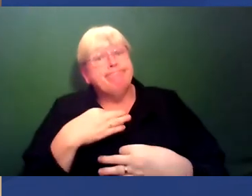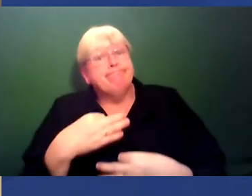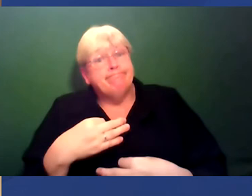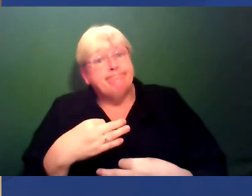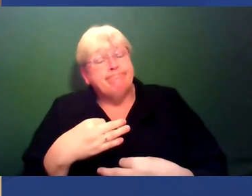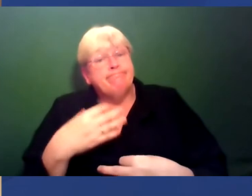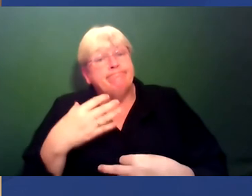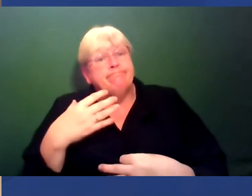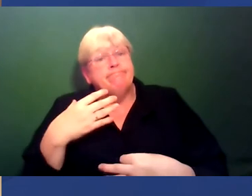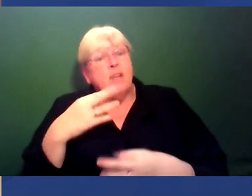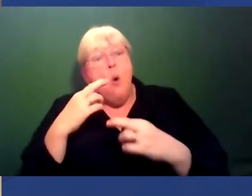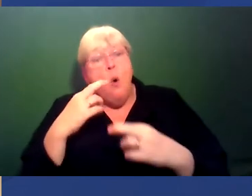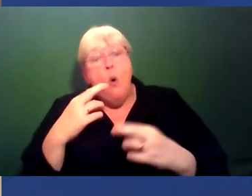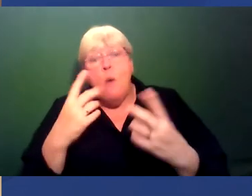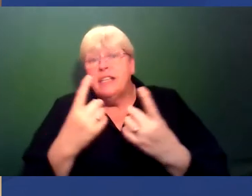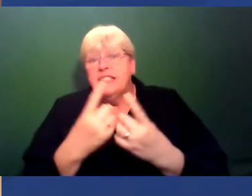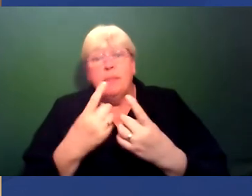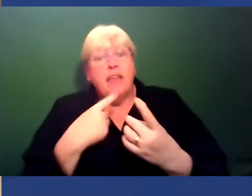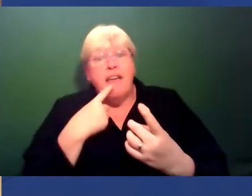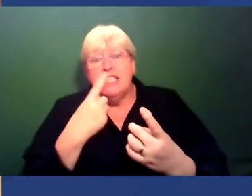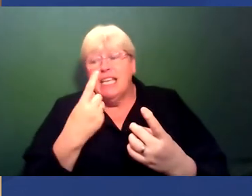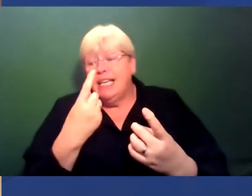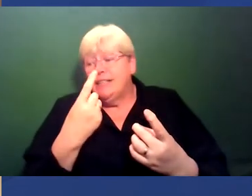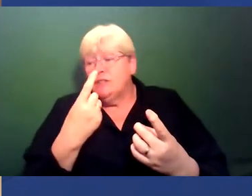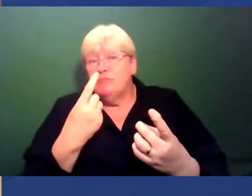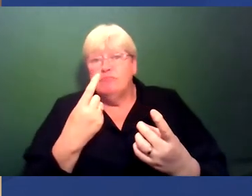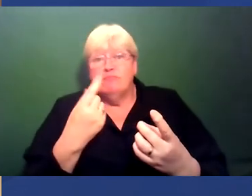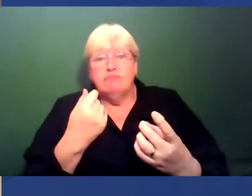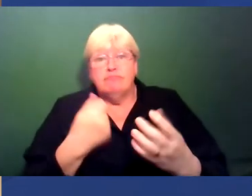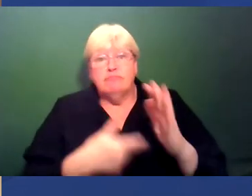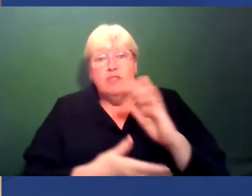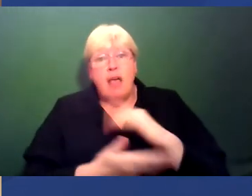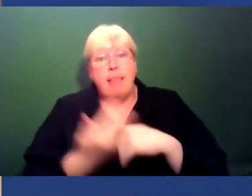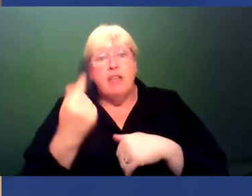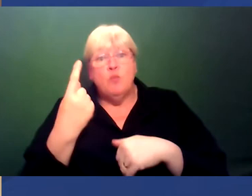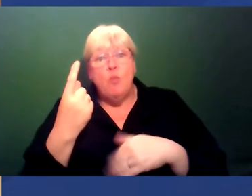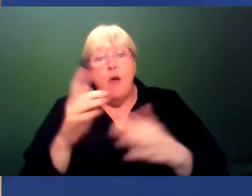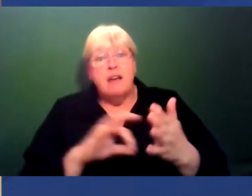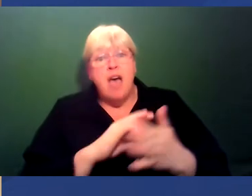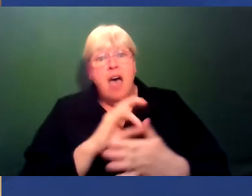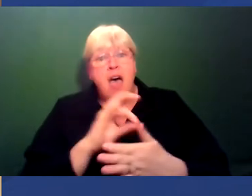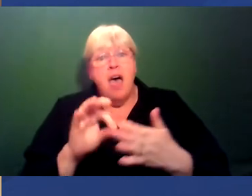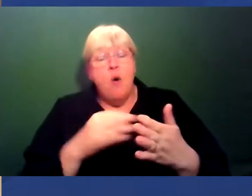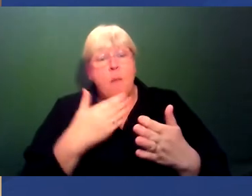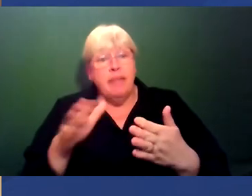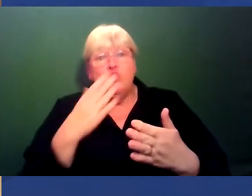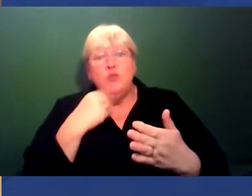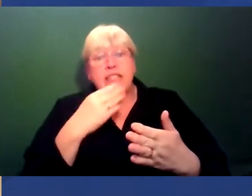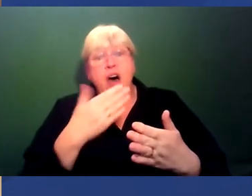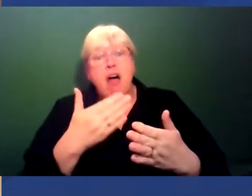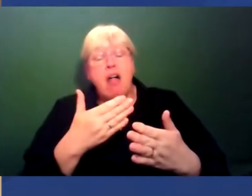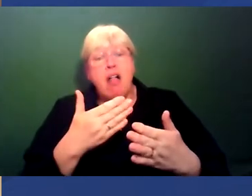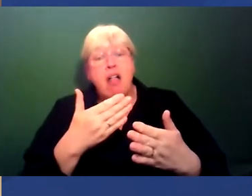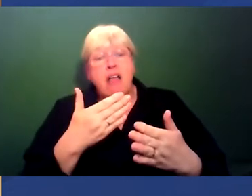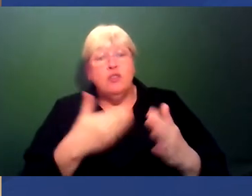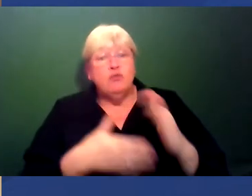hopefully in something I've said in the last 40 minutes has been sort of vaguely useful for you. And you can go and read books and